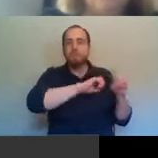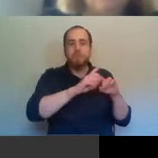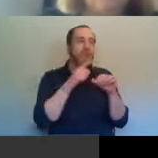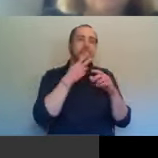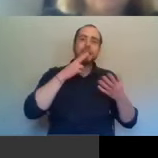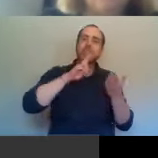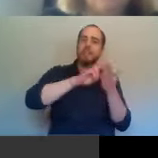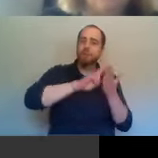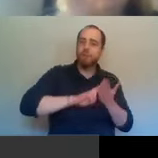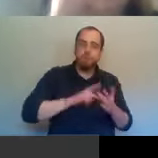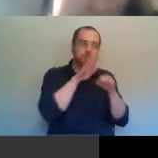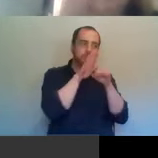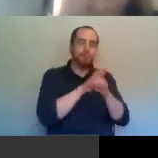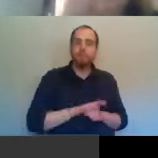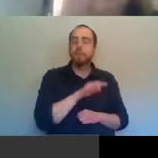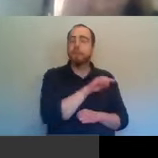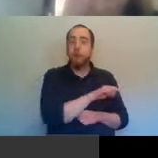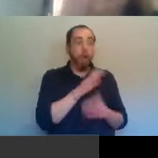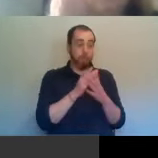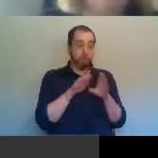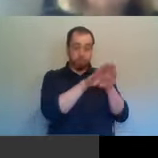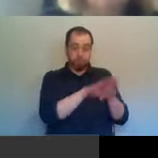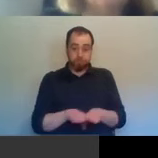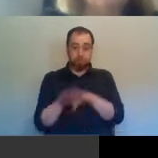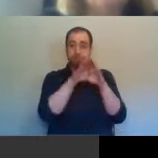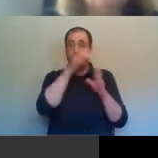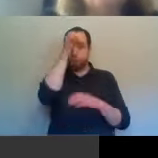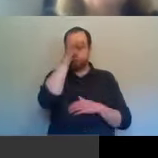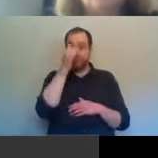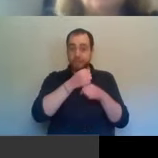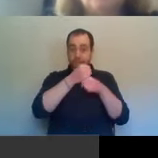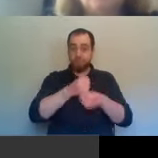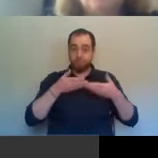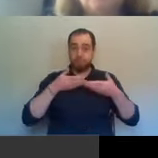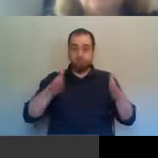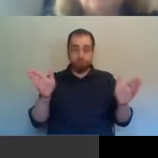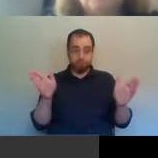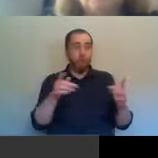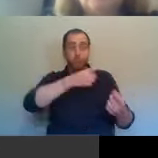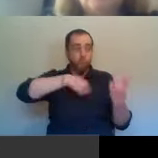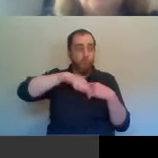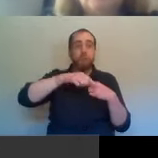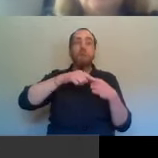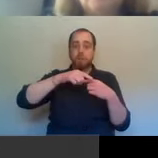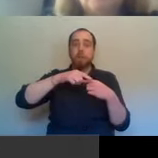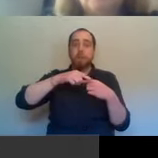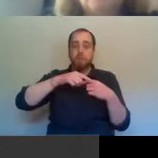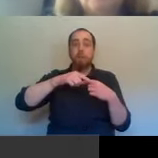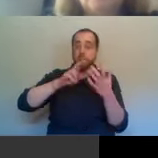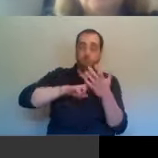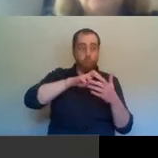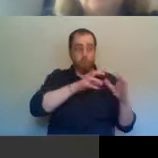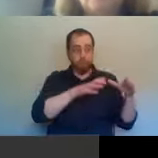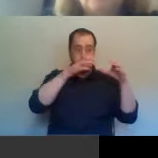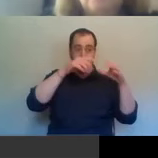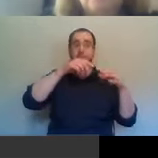support for that across all of the Christian denominations and in the North as well. But also, we need to get away from the sense that